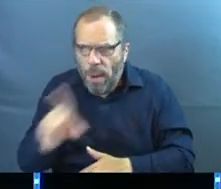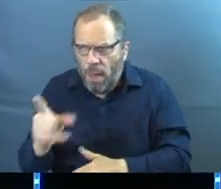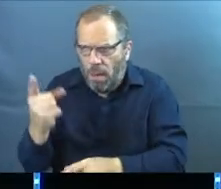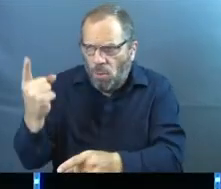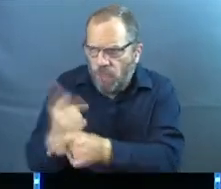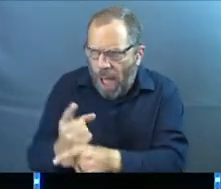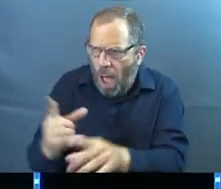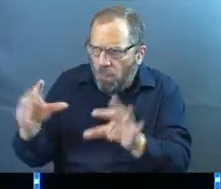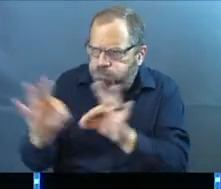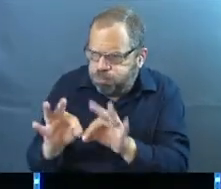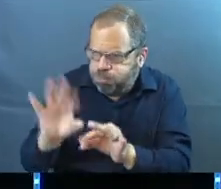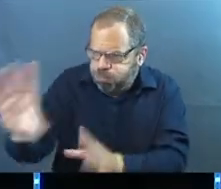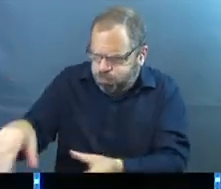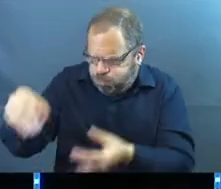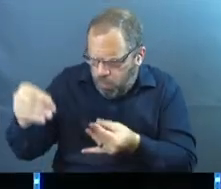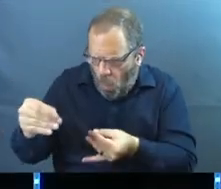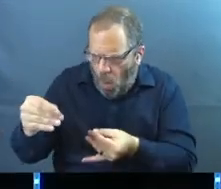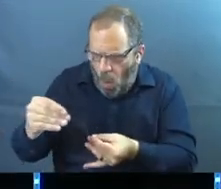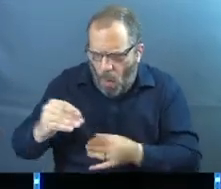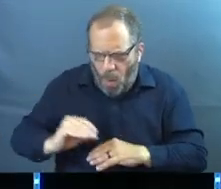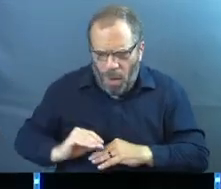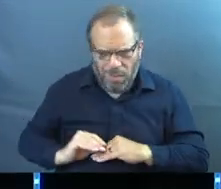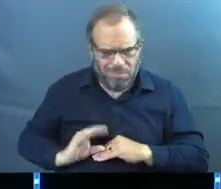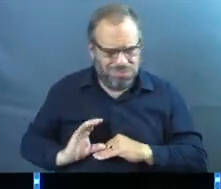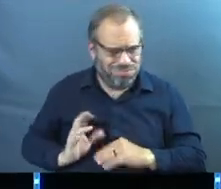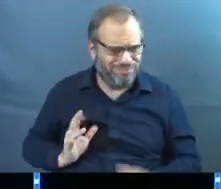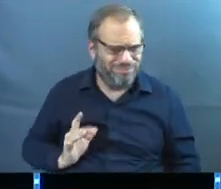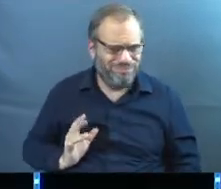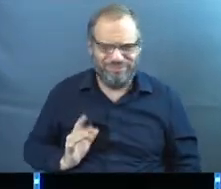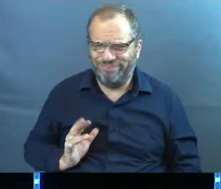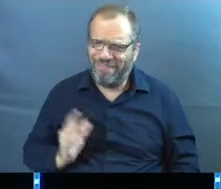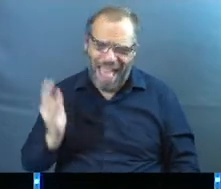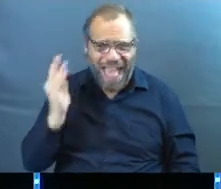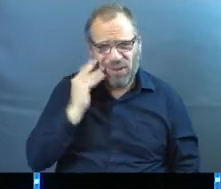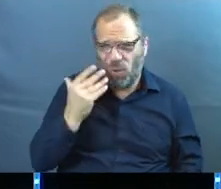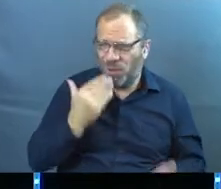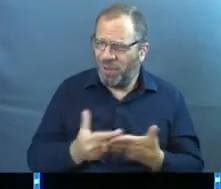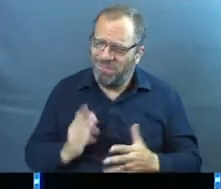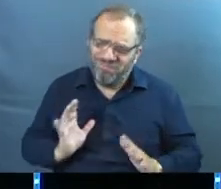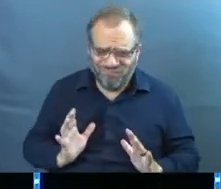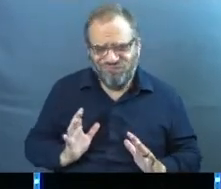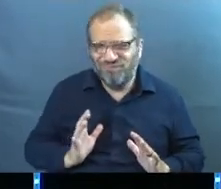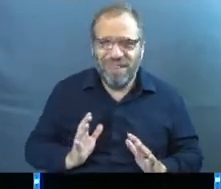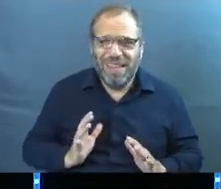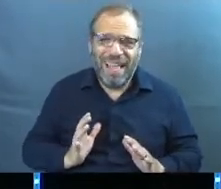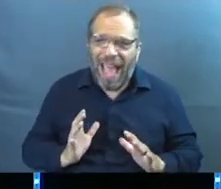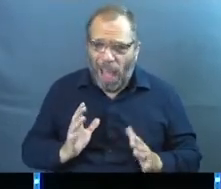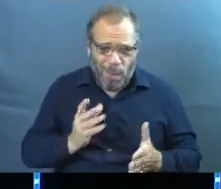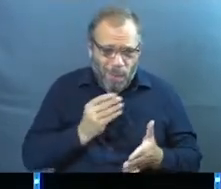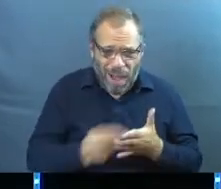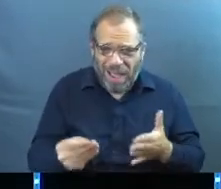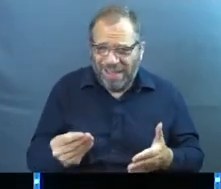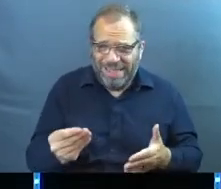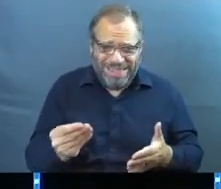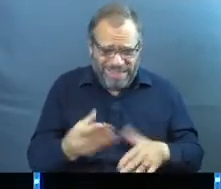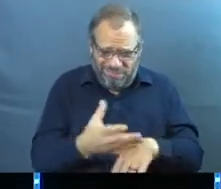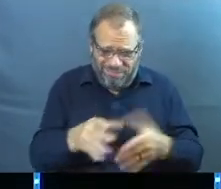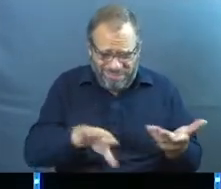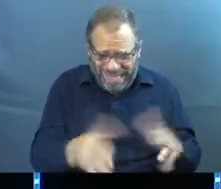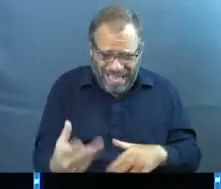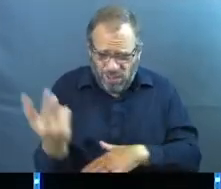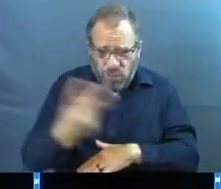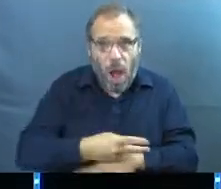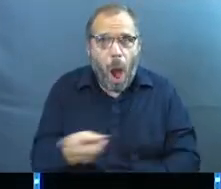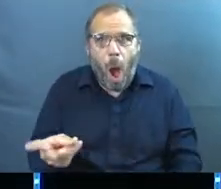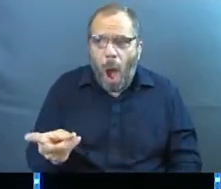something that has value and has quality, you kind of get this inner peace where you're like, I know I'm in a good spot. I didn't buy this thing that's just going to give out on me in two